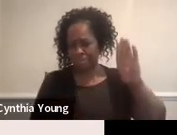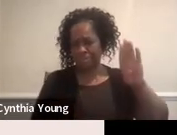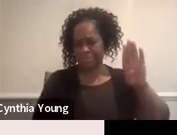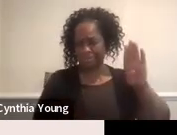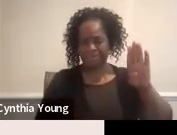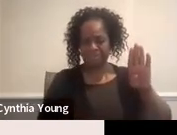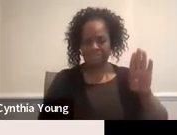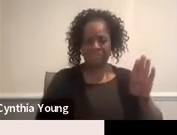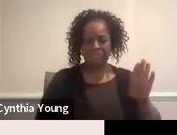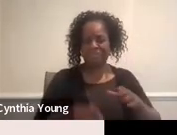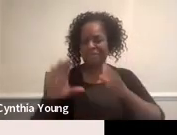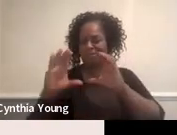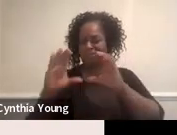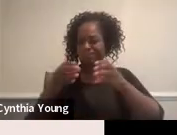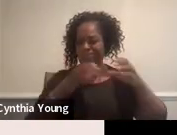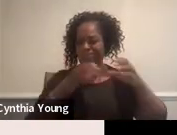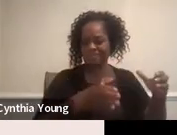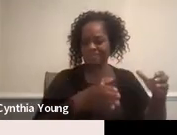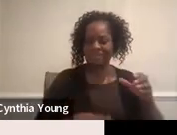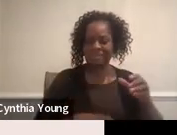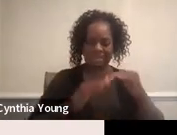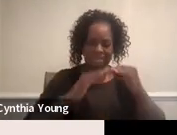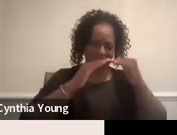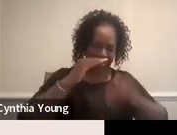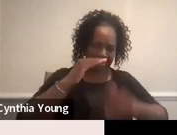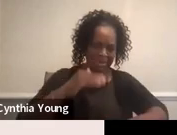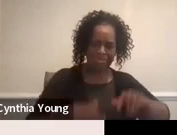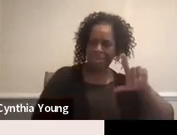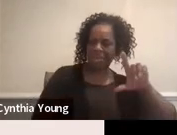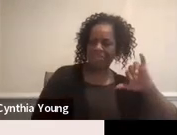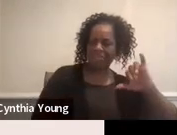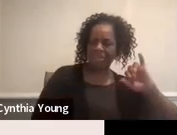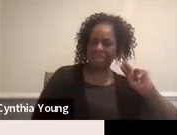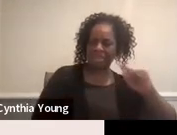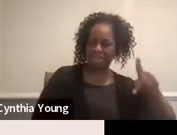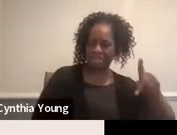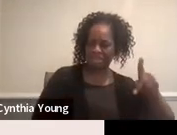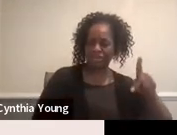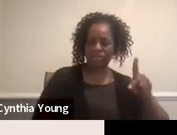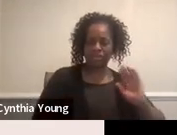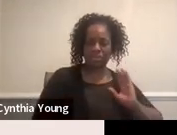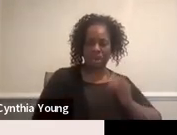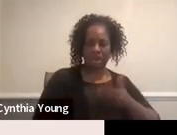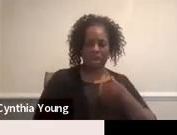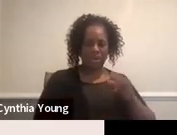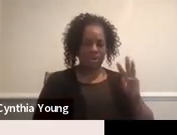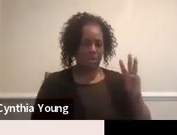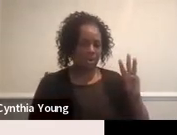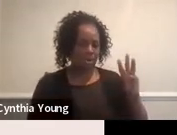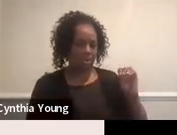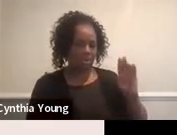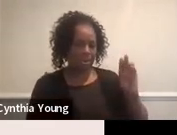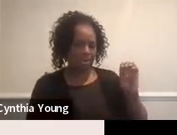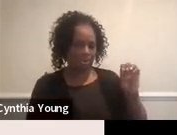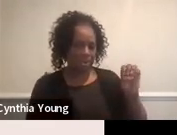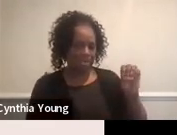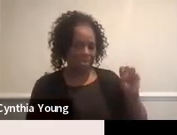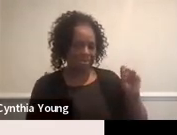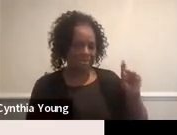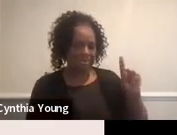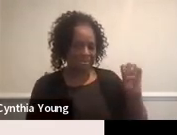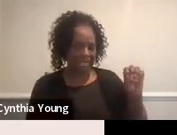So this link at the bottom there is to our website. And that is where you can see